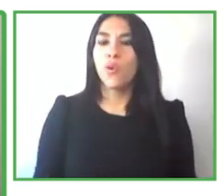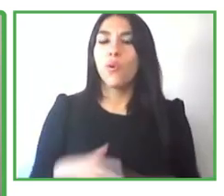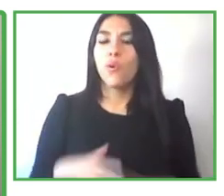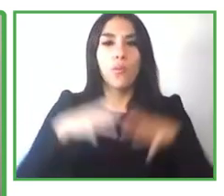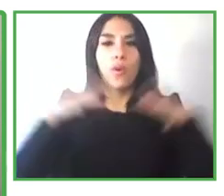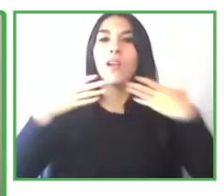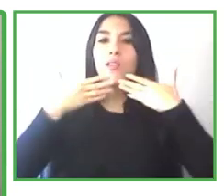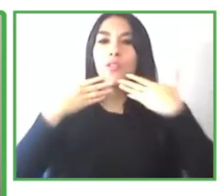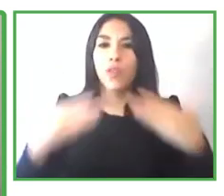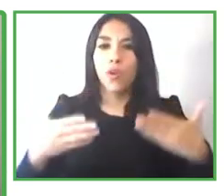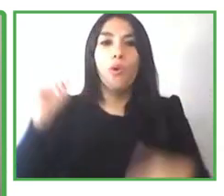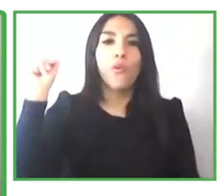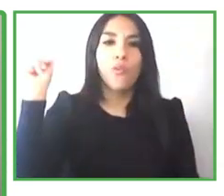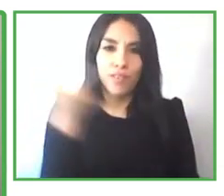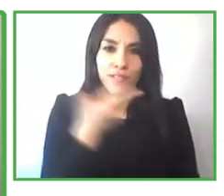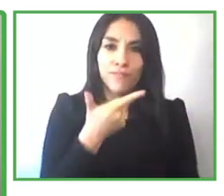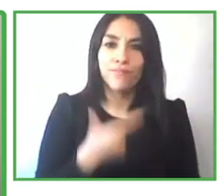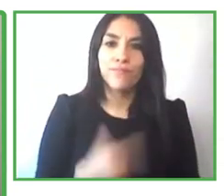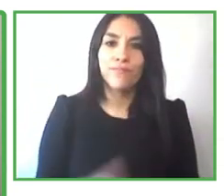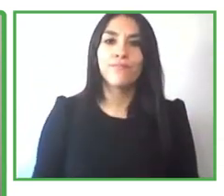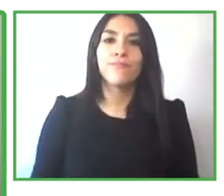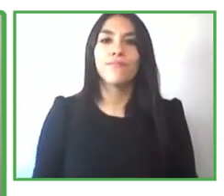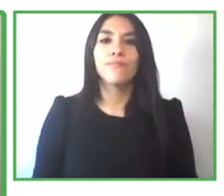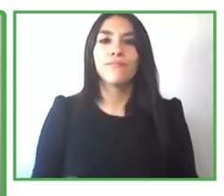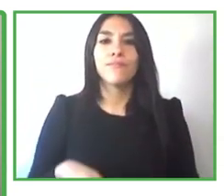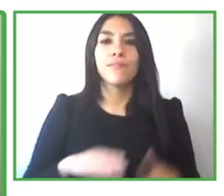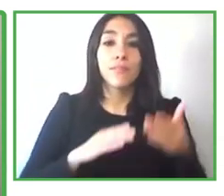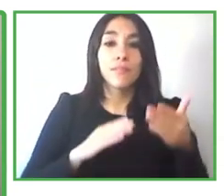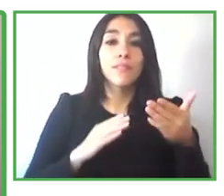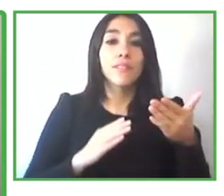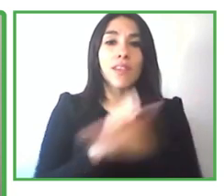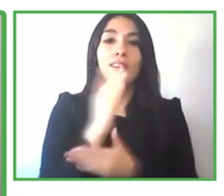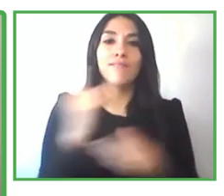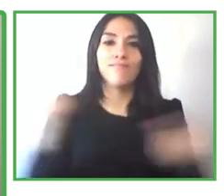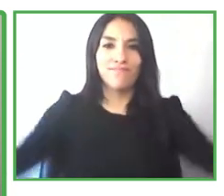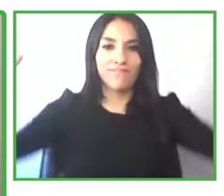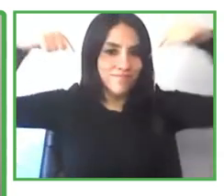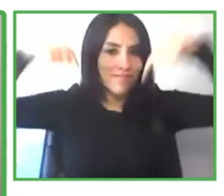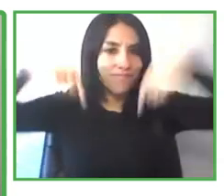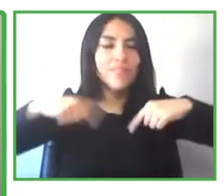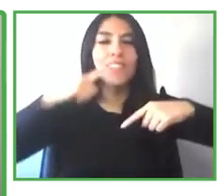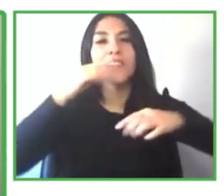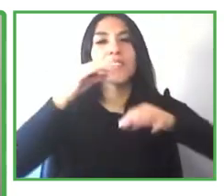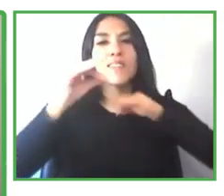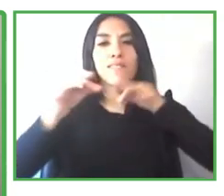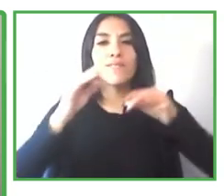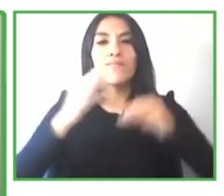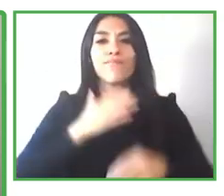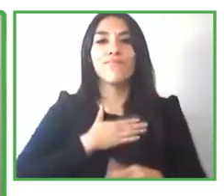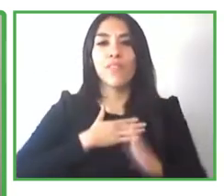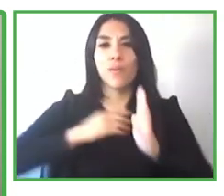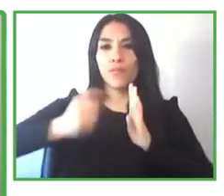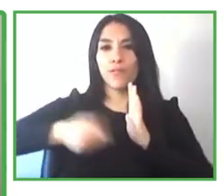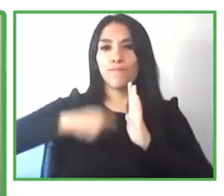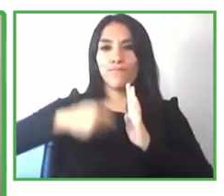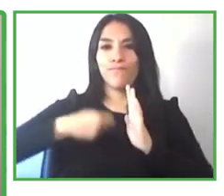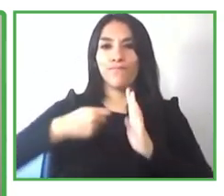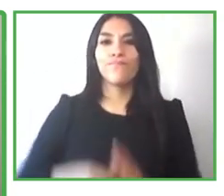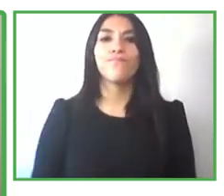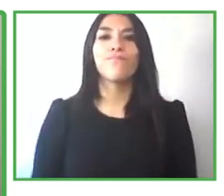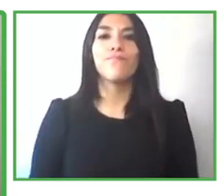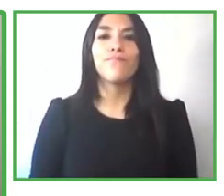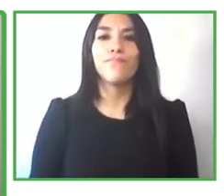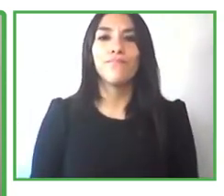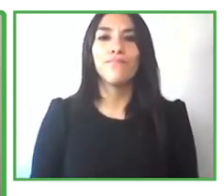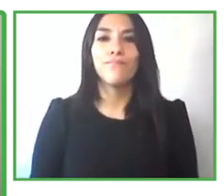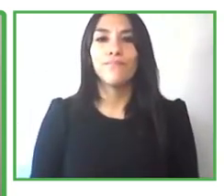to tell you about our program and uh and to kind of you know get it out there to a wider audience so thank you